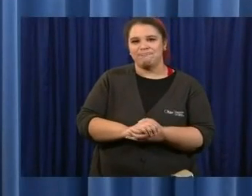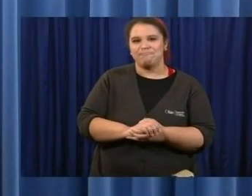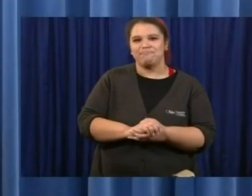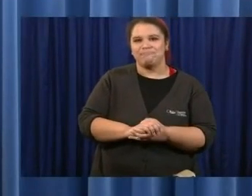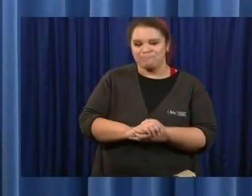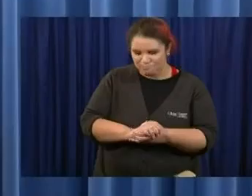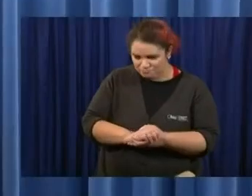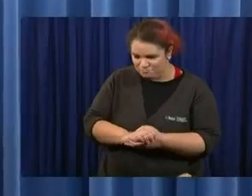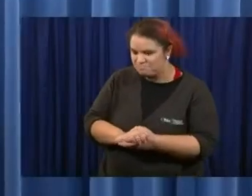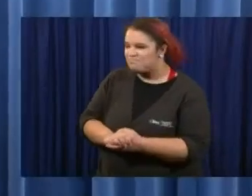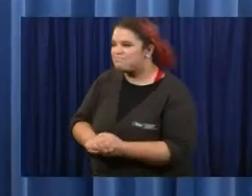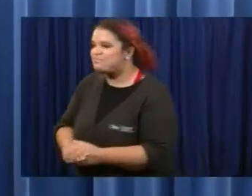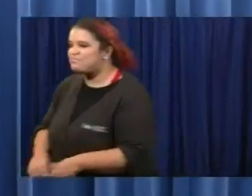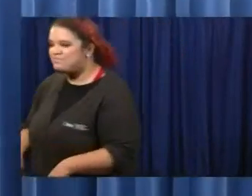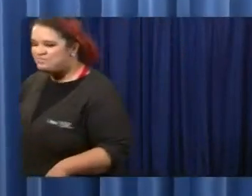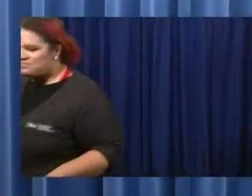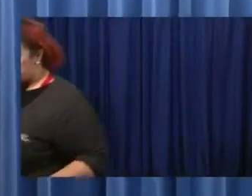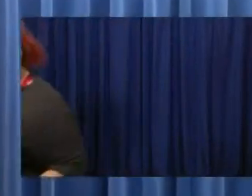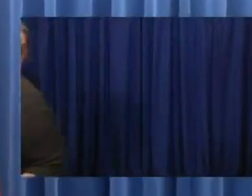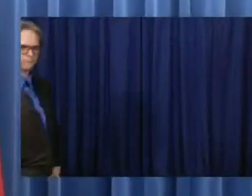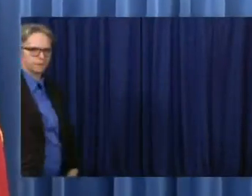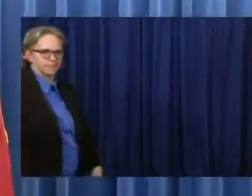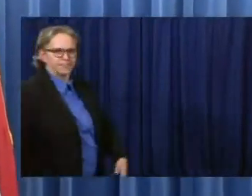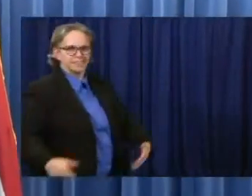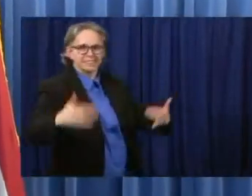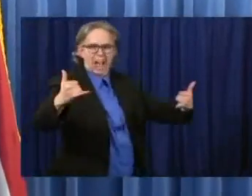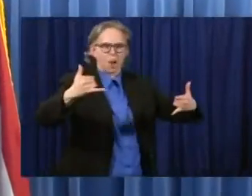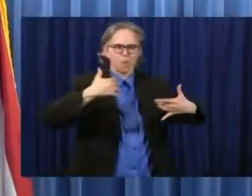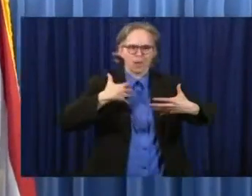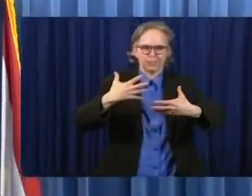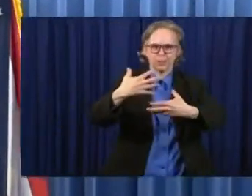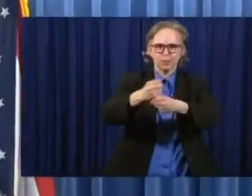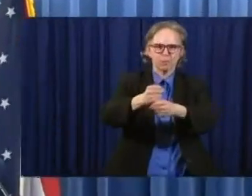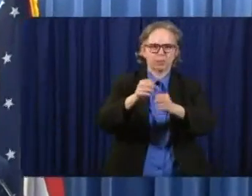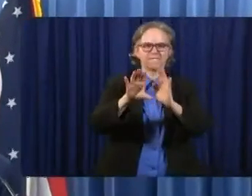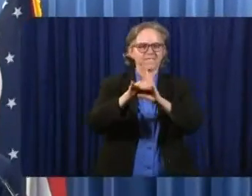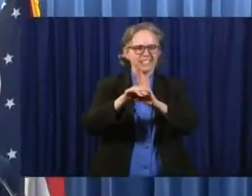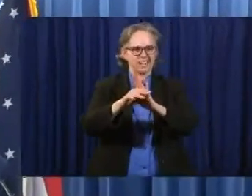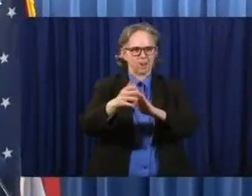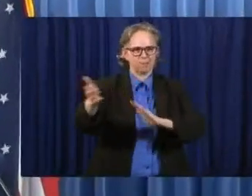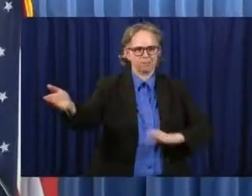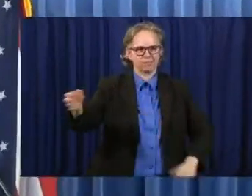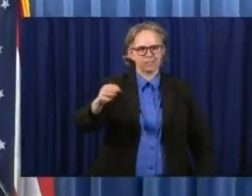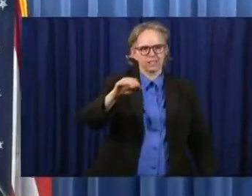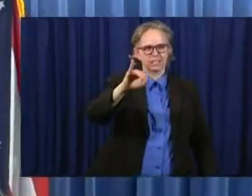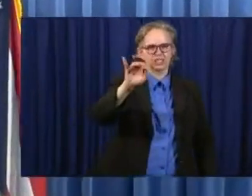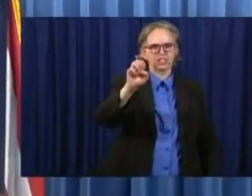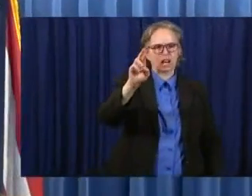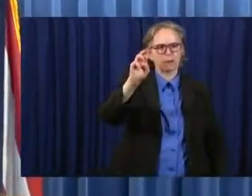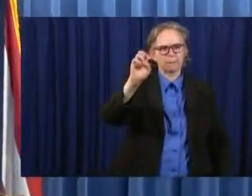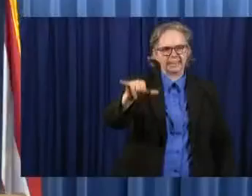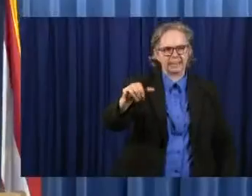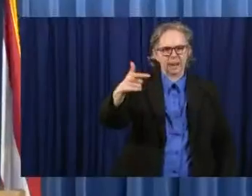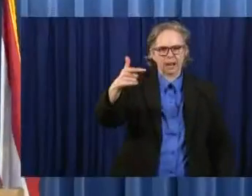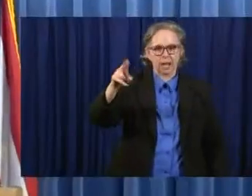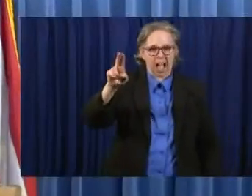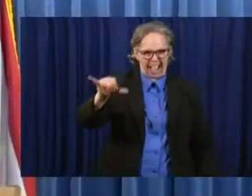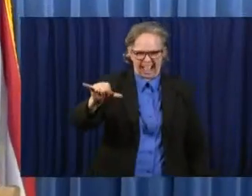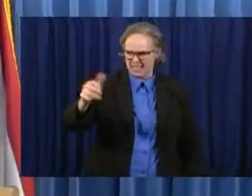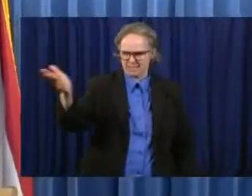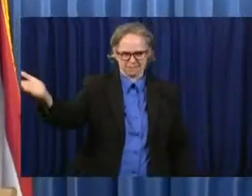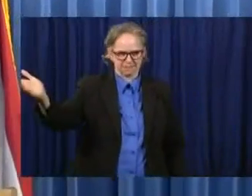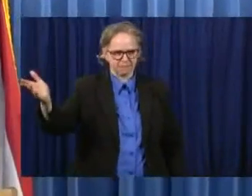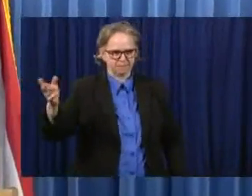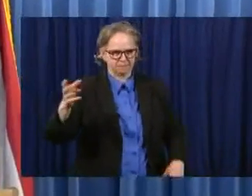I want to close with a video that Jeremy Guy, Assistant Commissioner of the Mid-American Conference, or the MAC for short, recently sent us.